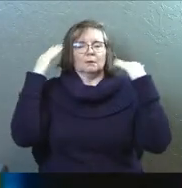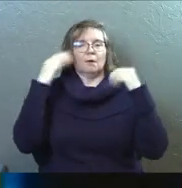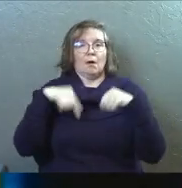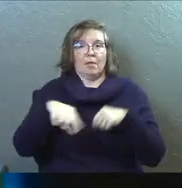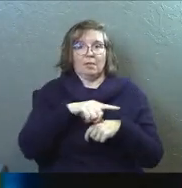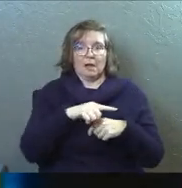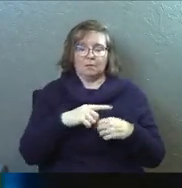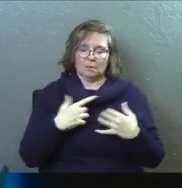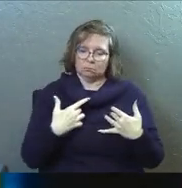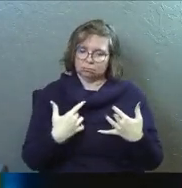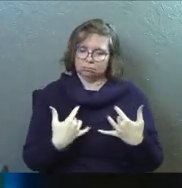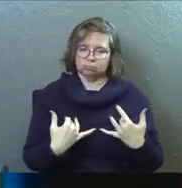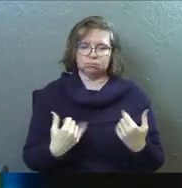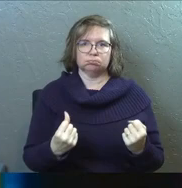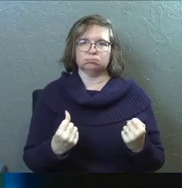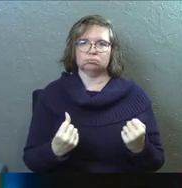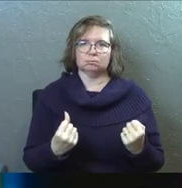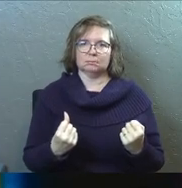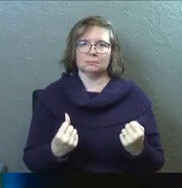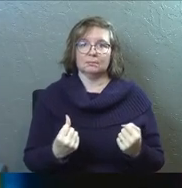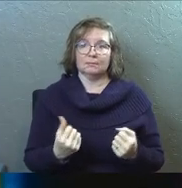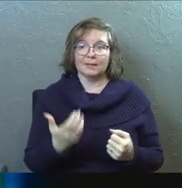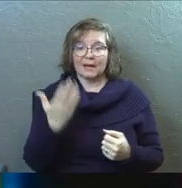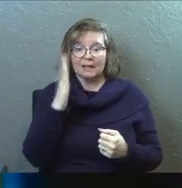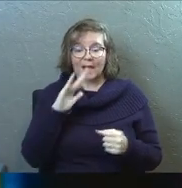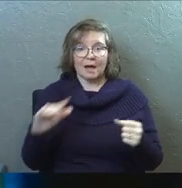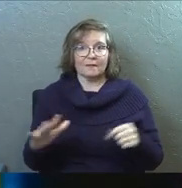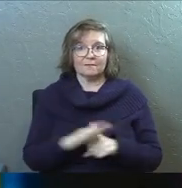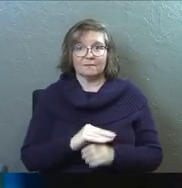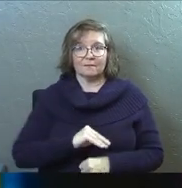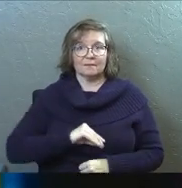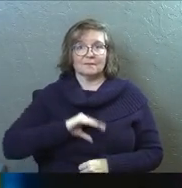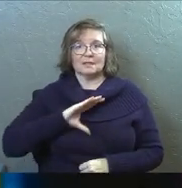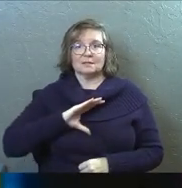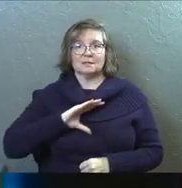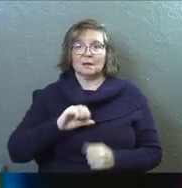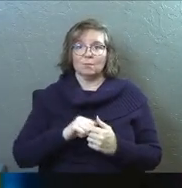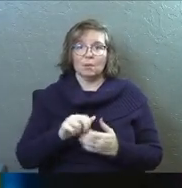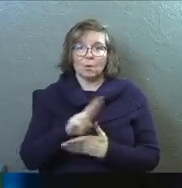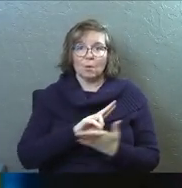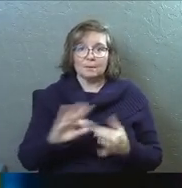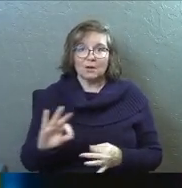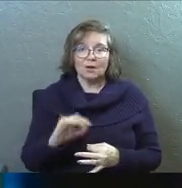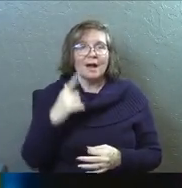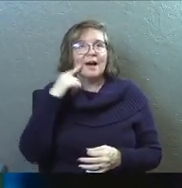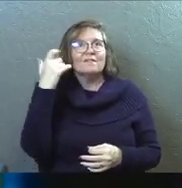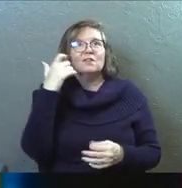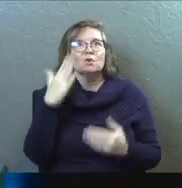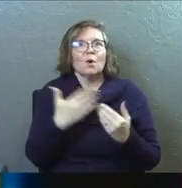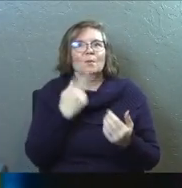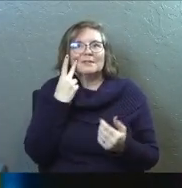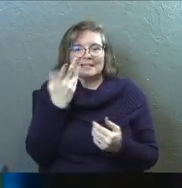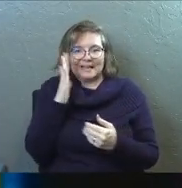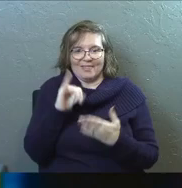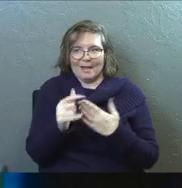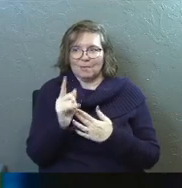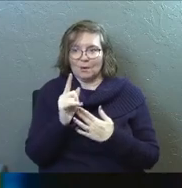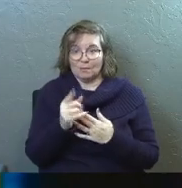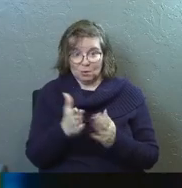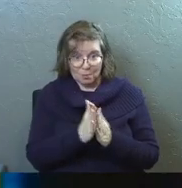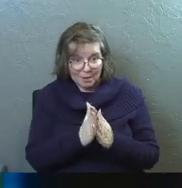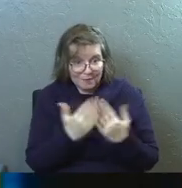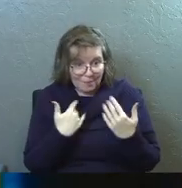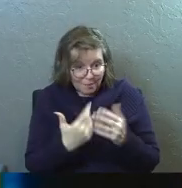because they prayed for boldness. God fills them with the Holy Spirit. I feel like you can almost see God in that moment. Like,